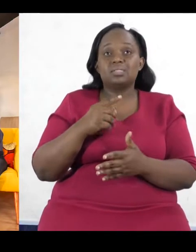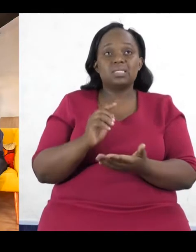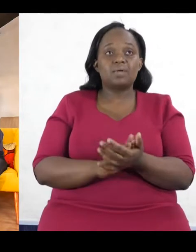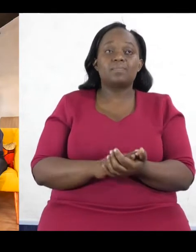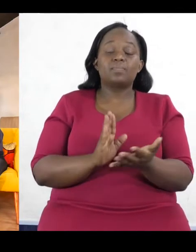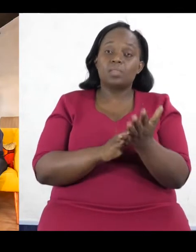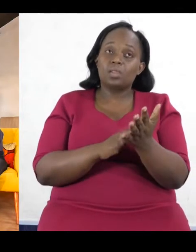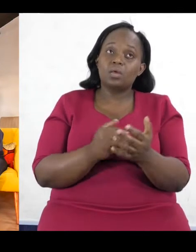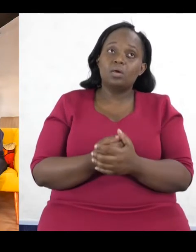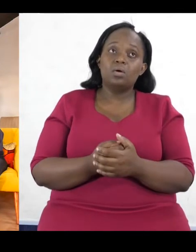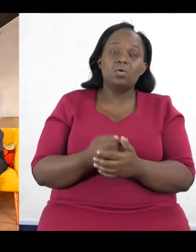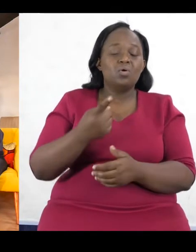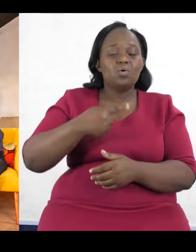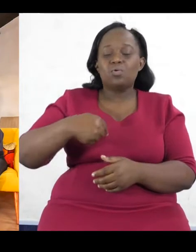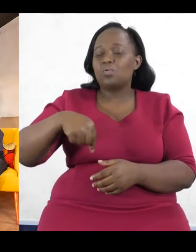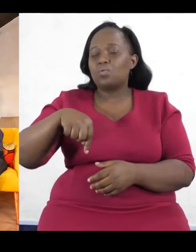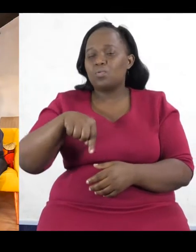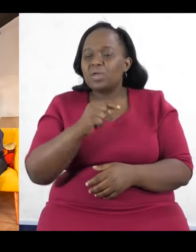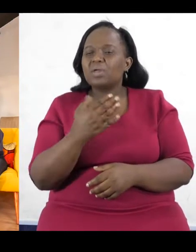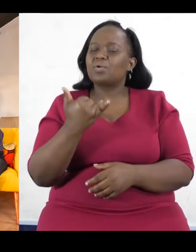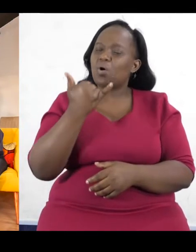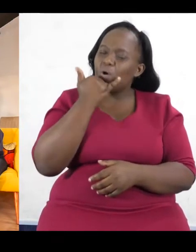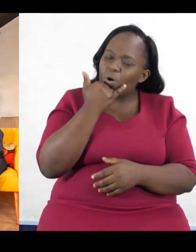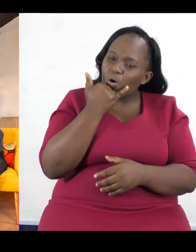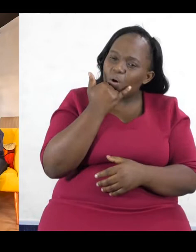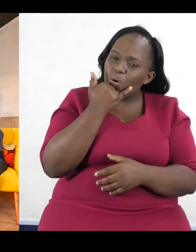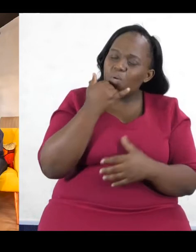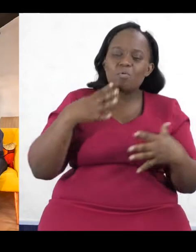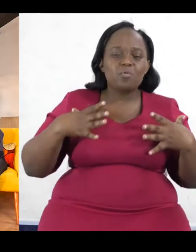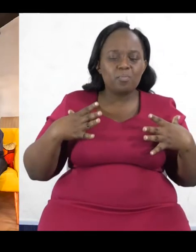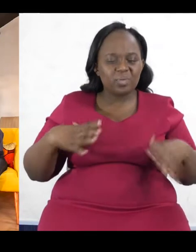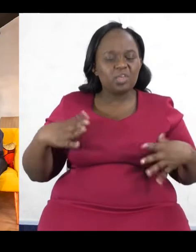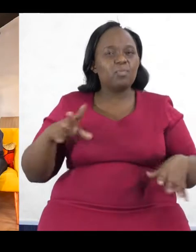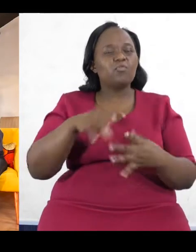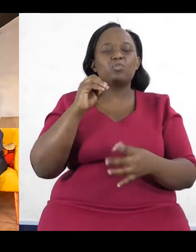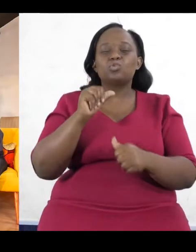so sure what exactly is happening with that situation. I'm going to start.